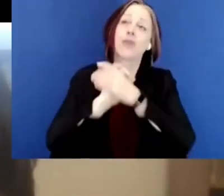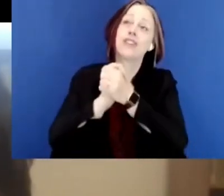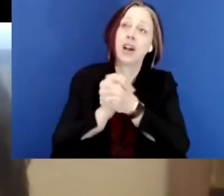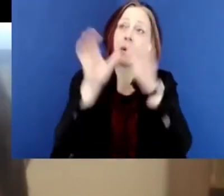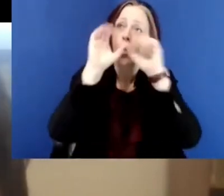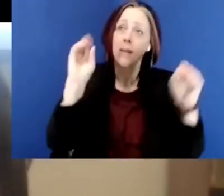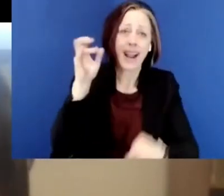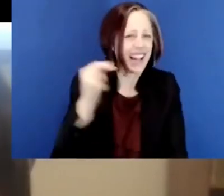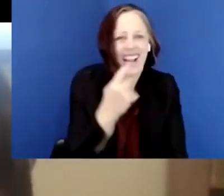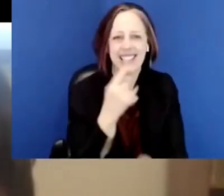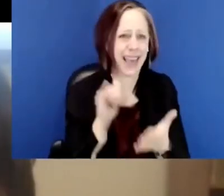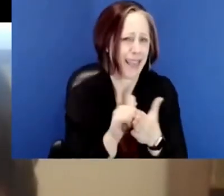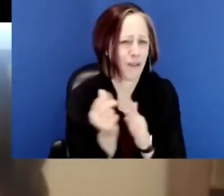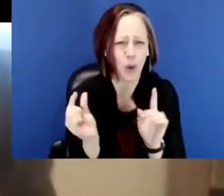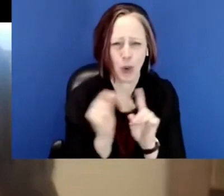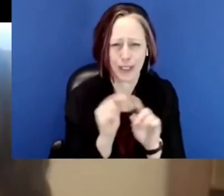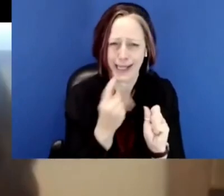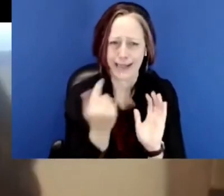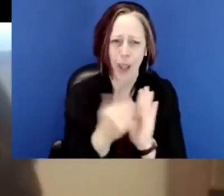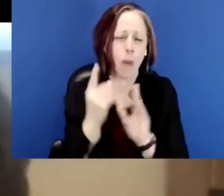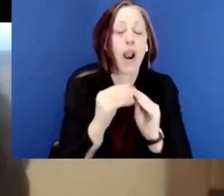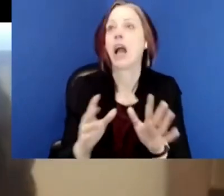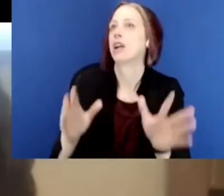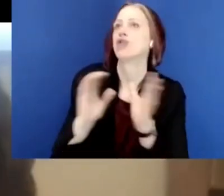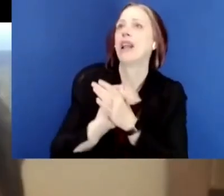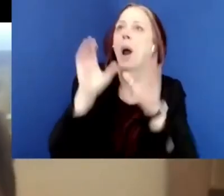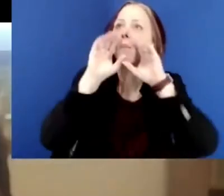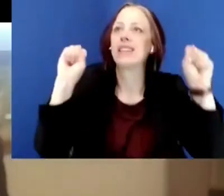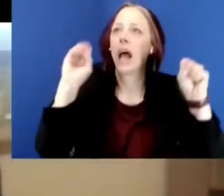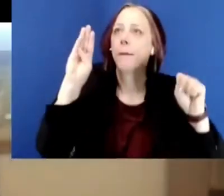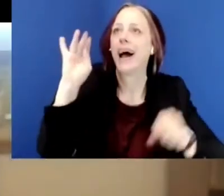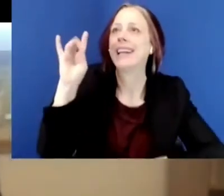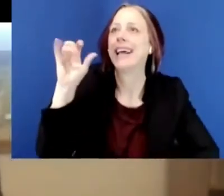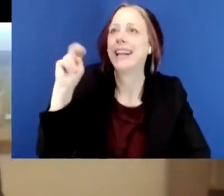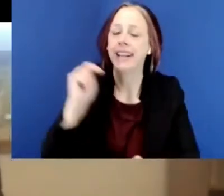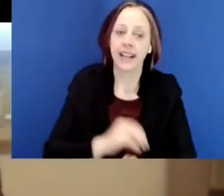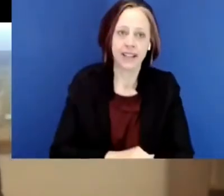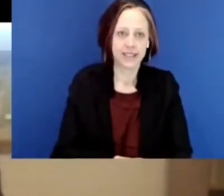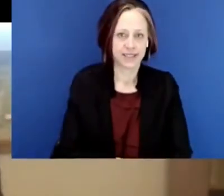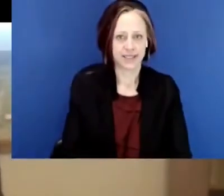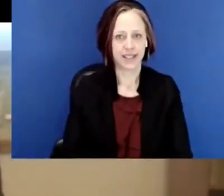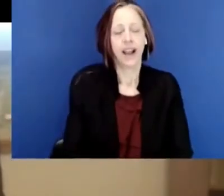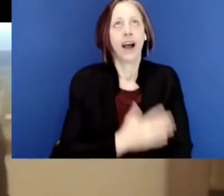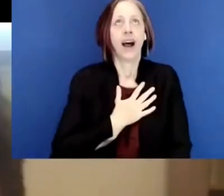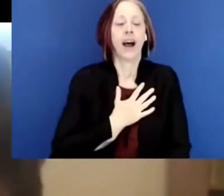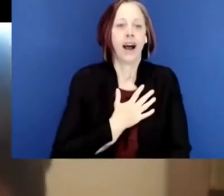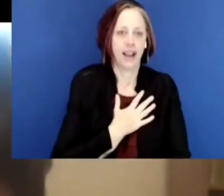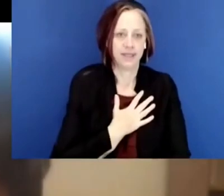congratulate President Biden. Can I just say those beautiful words one more time? President Biden.